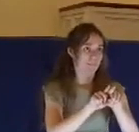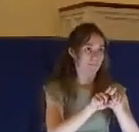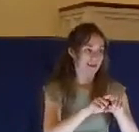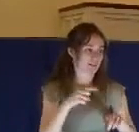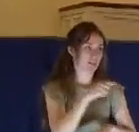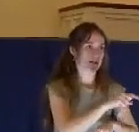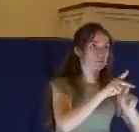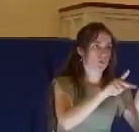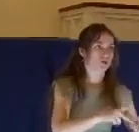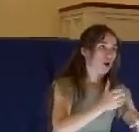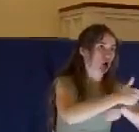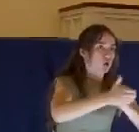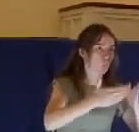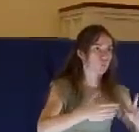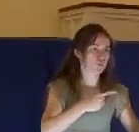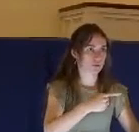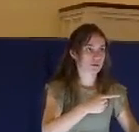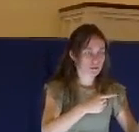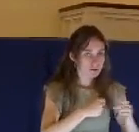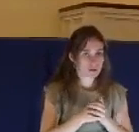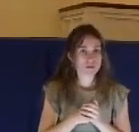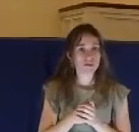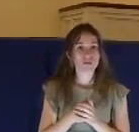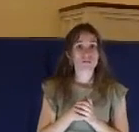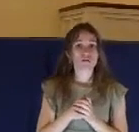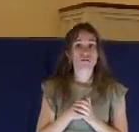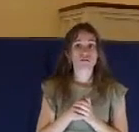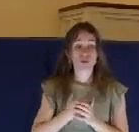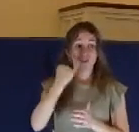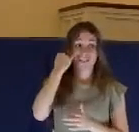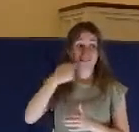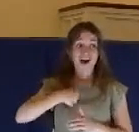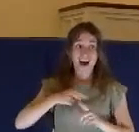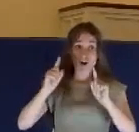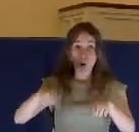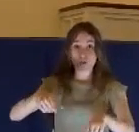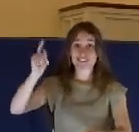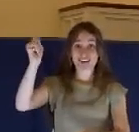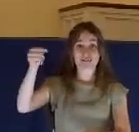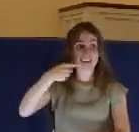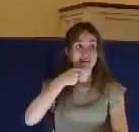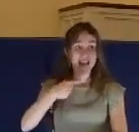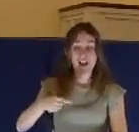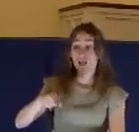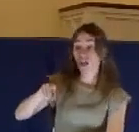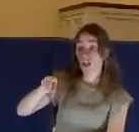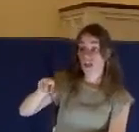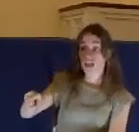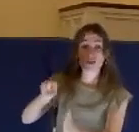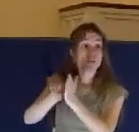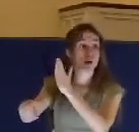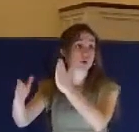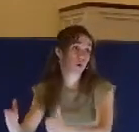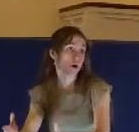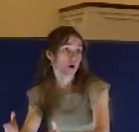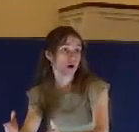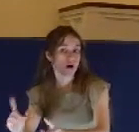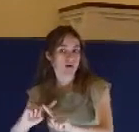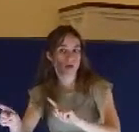thou put away the evil among you. If I go and testify against someone that they committed murder and my witness is false, guess what? I die.